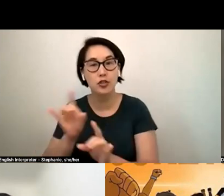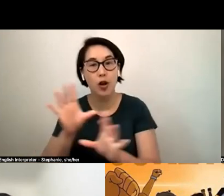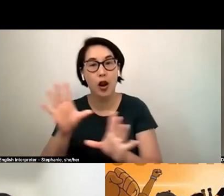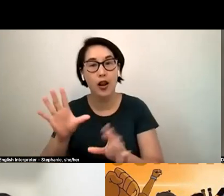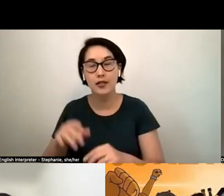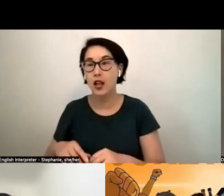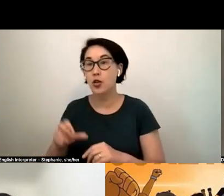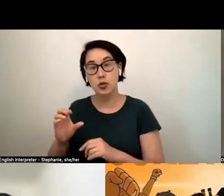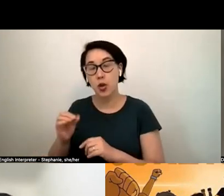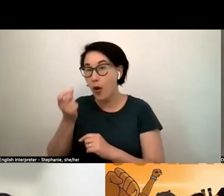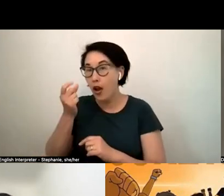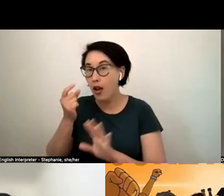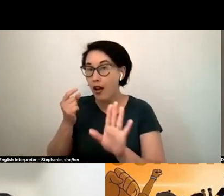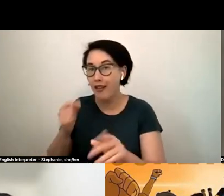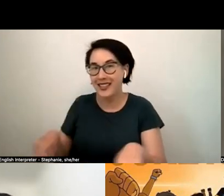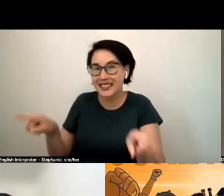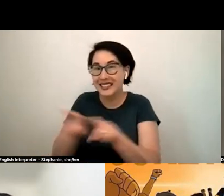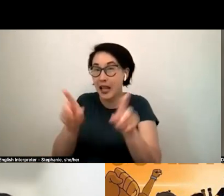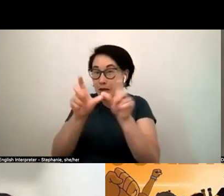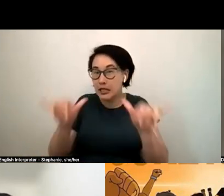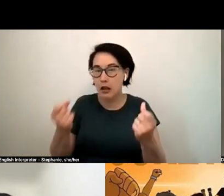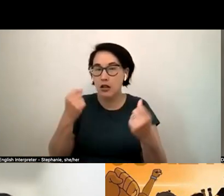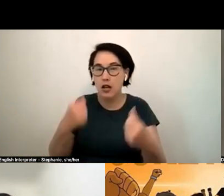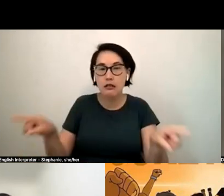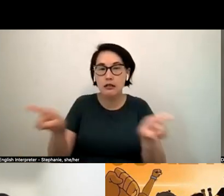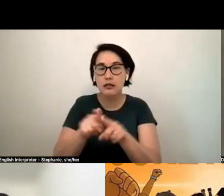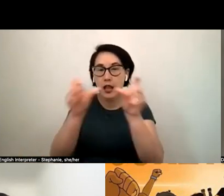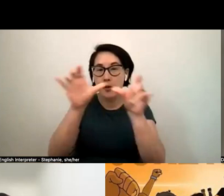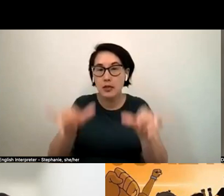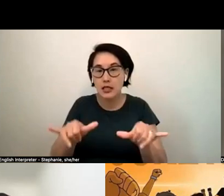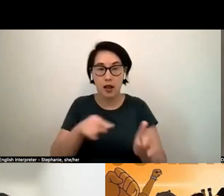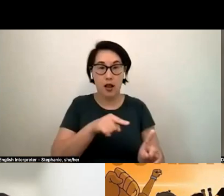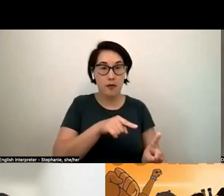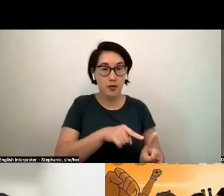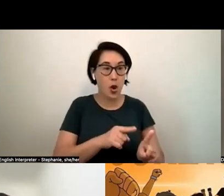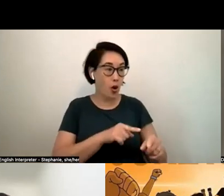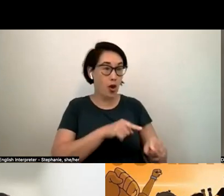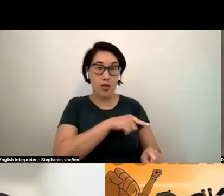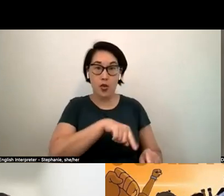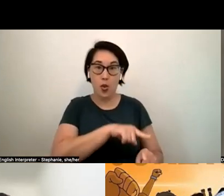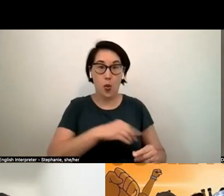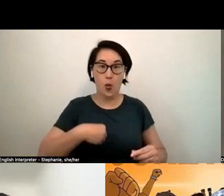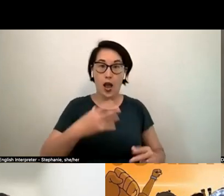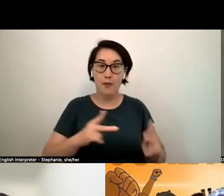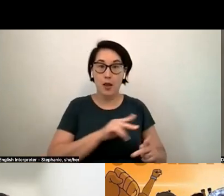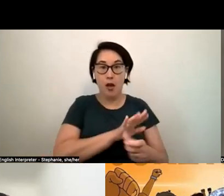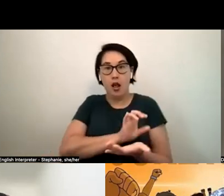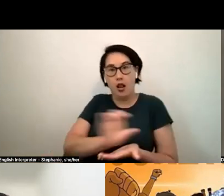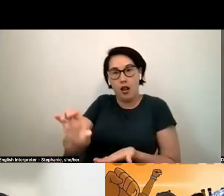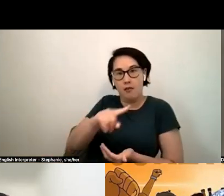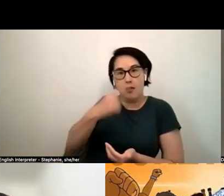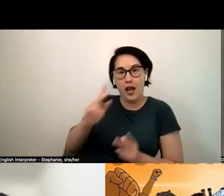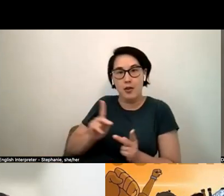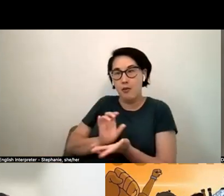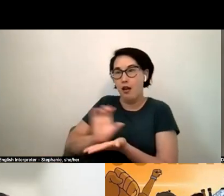unjustly by the way by the same system sent into internment camps black folks moved into little tokyo